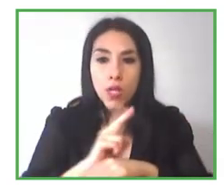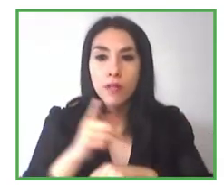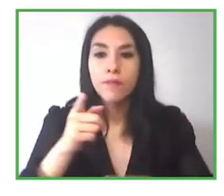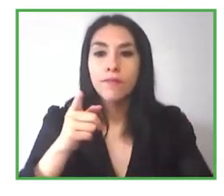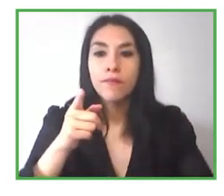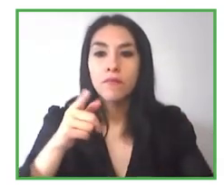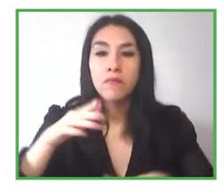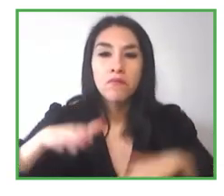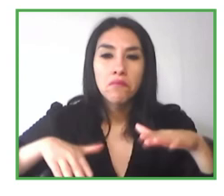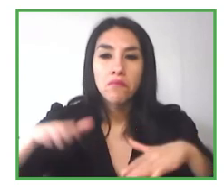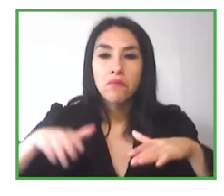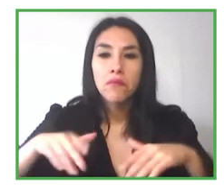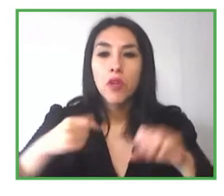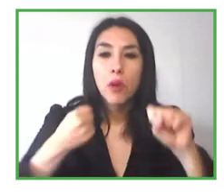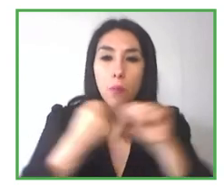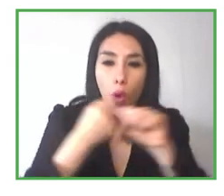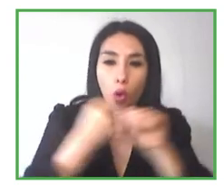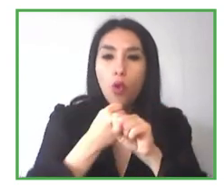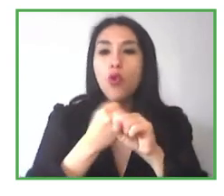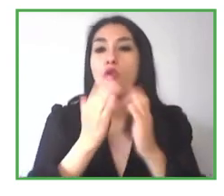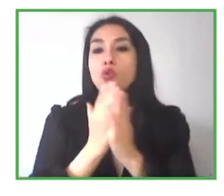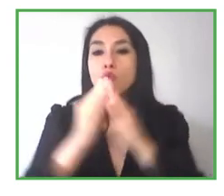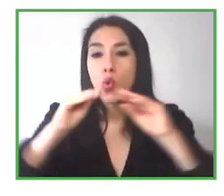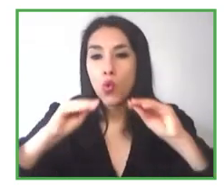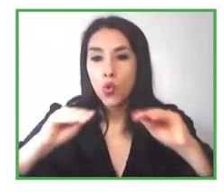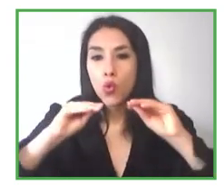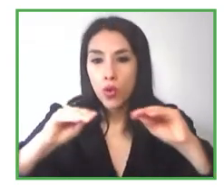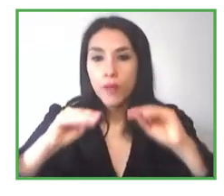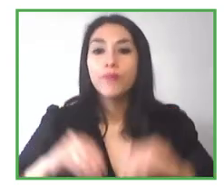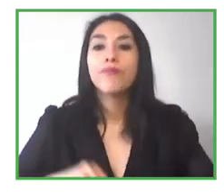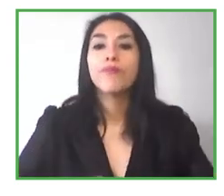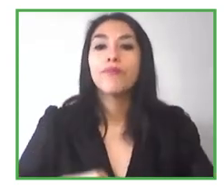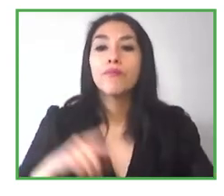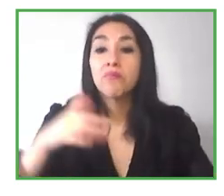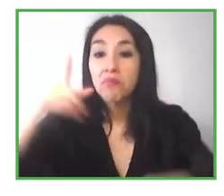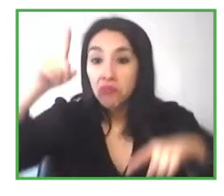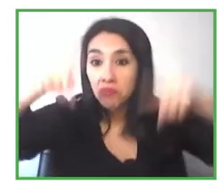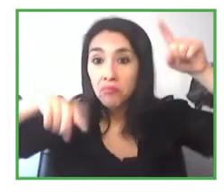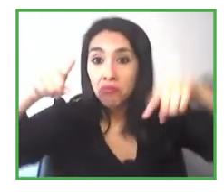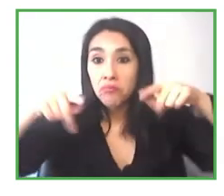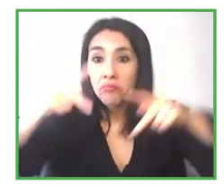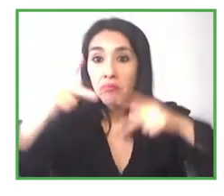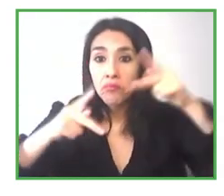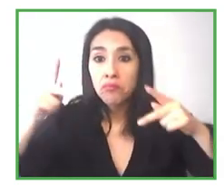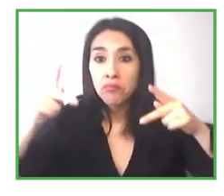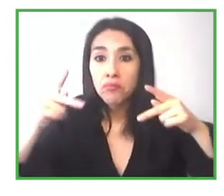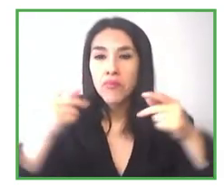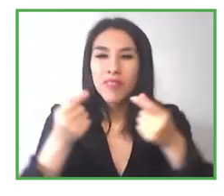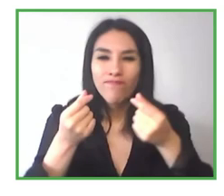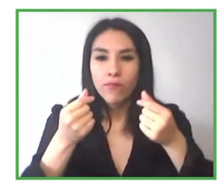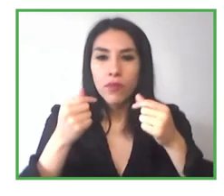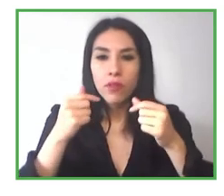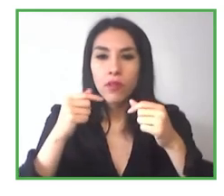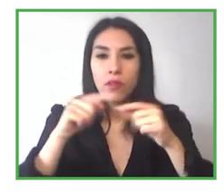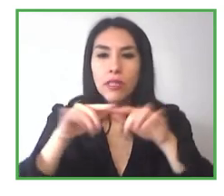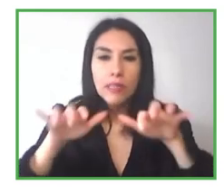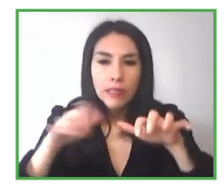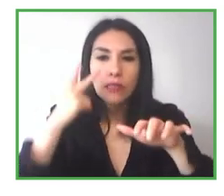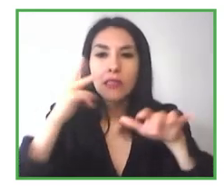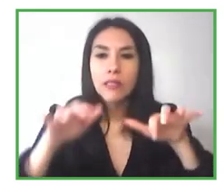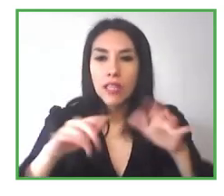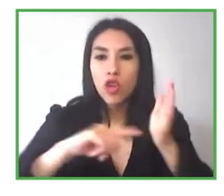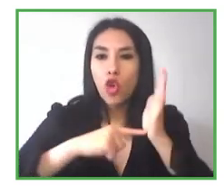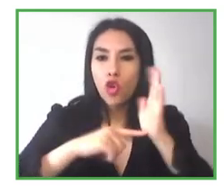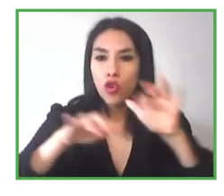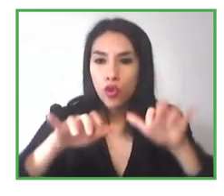from people who are using it to independently read their mail or read documents for work or for education.